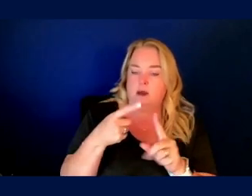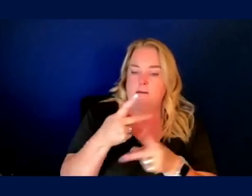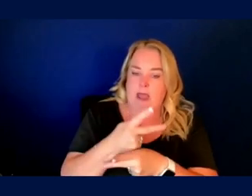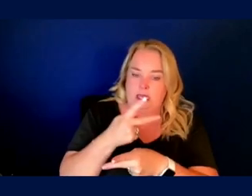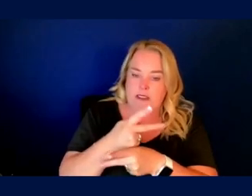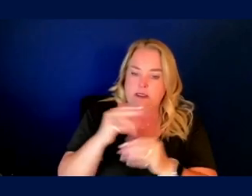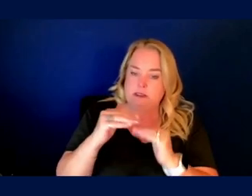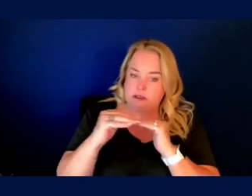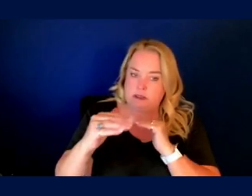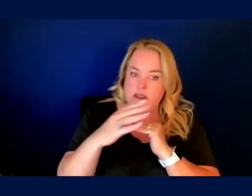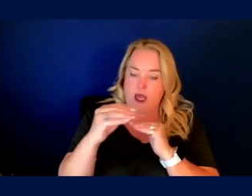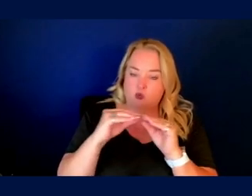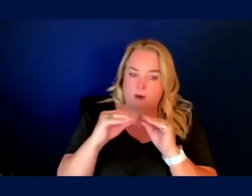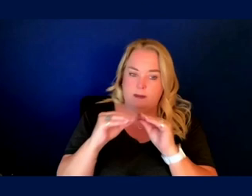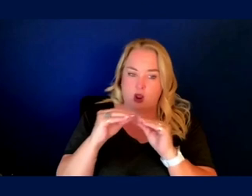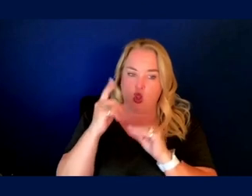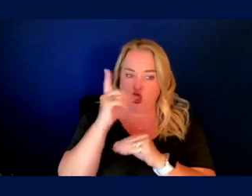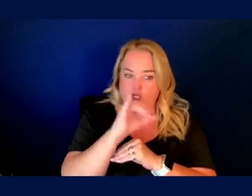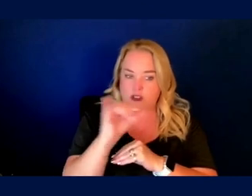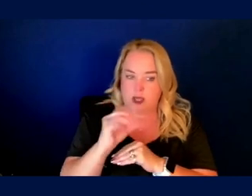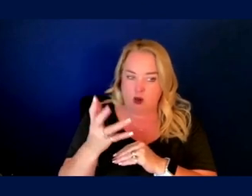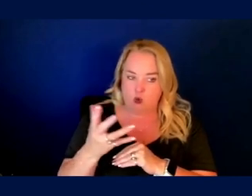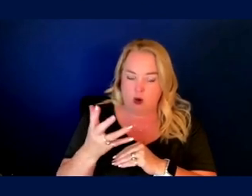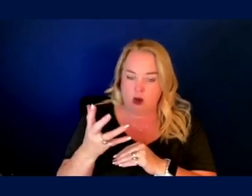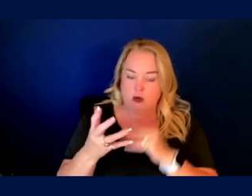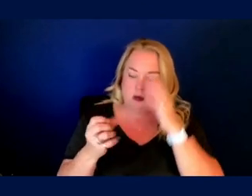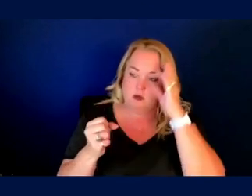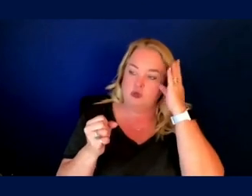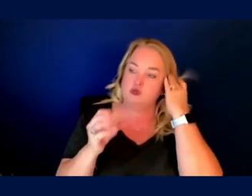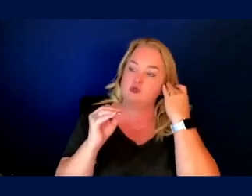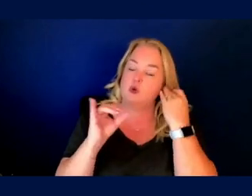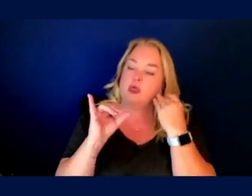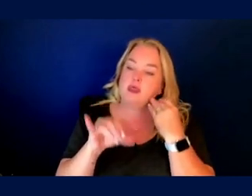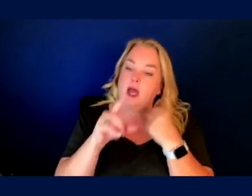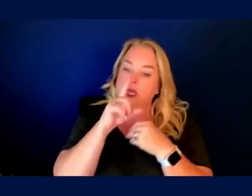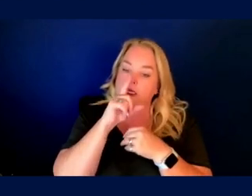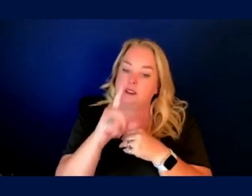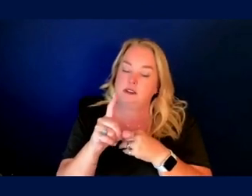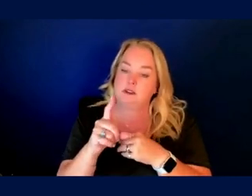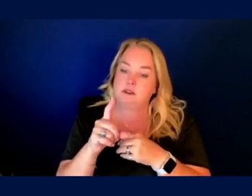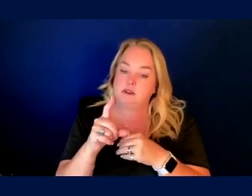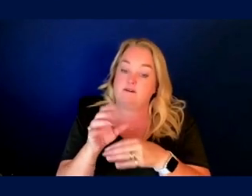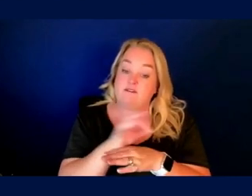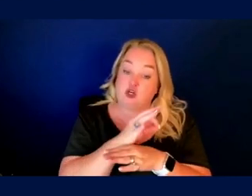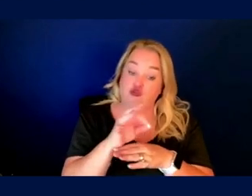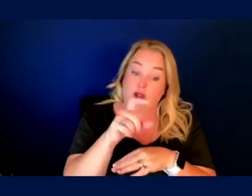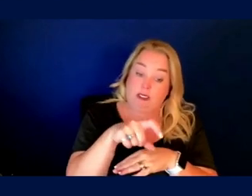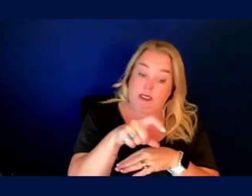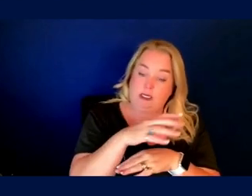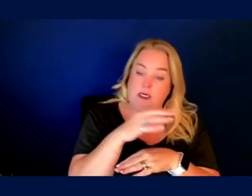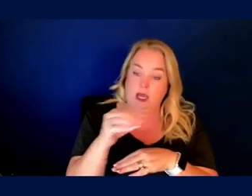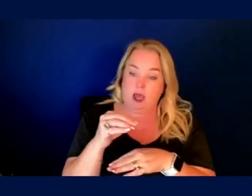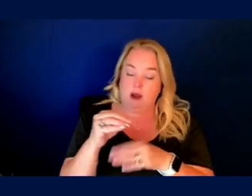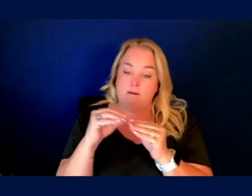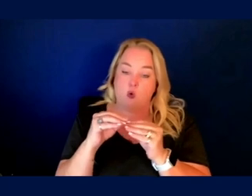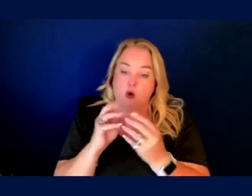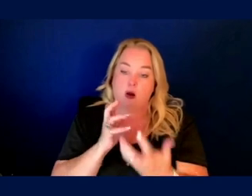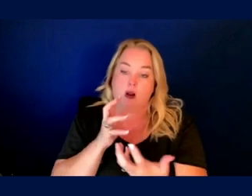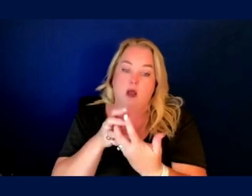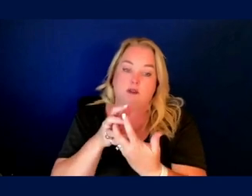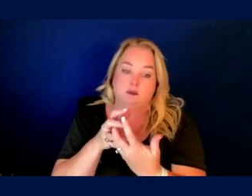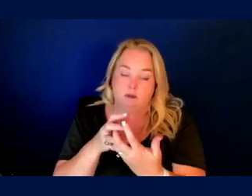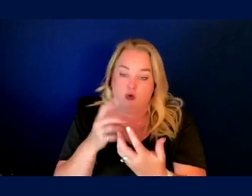look like over time as well? So it lends itself, you know, both to a functional need as well as this need for customization or need to